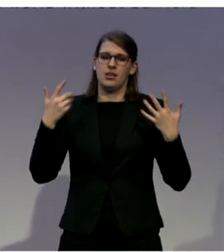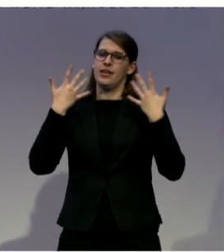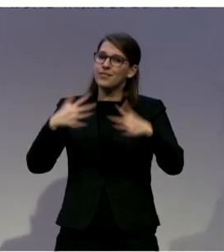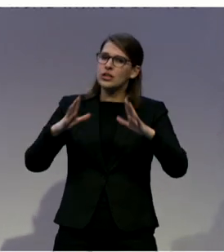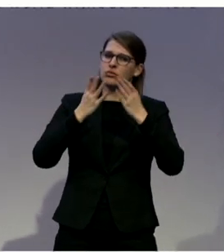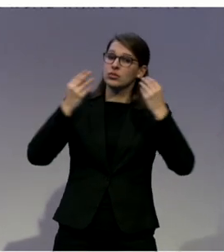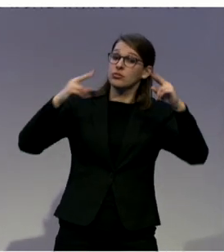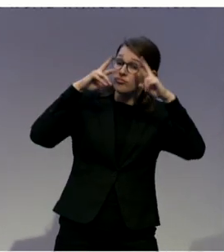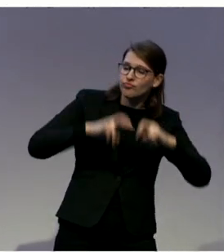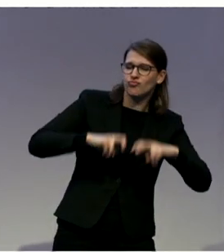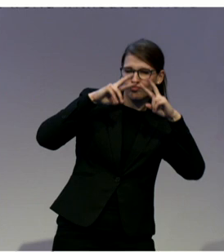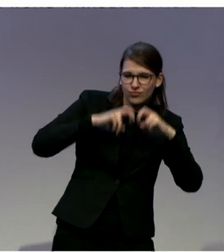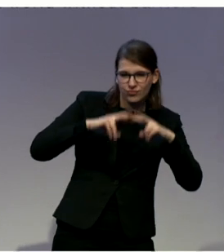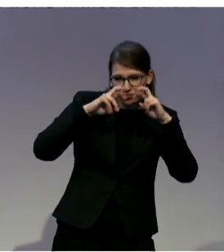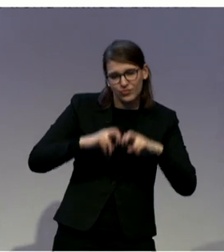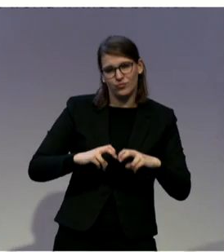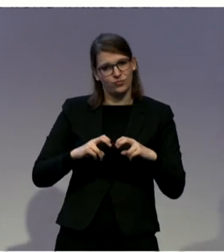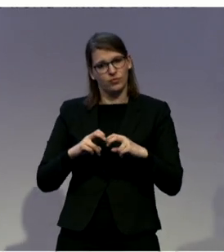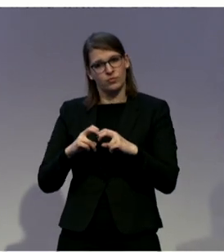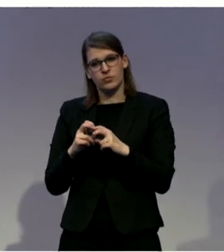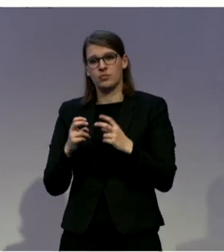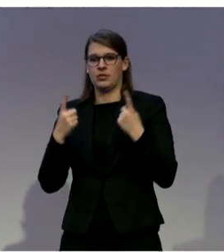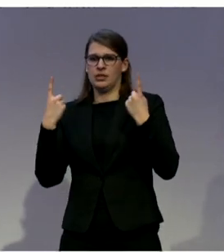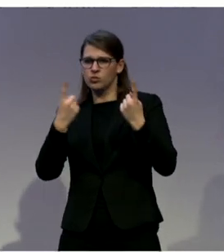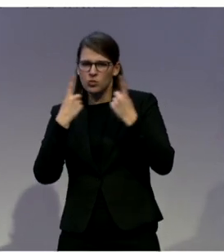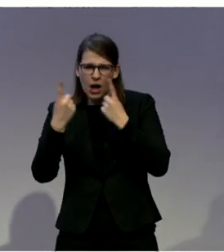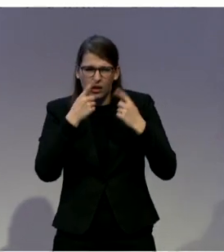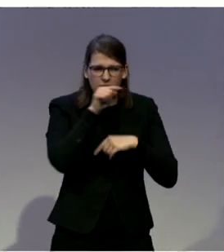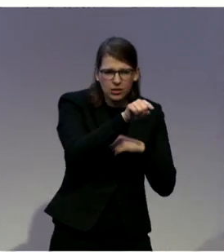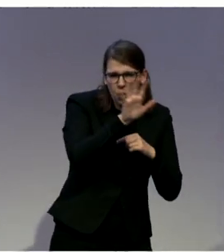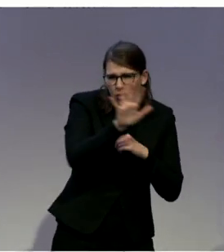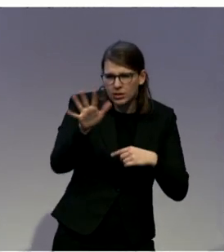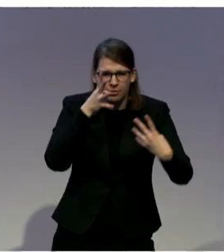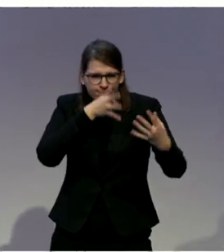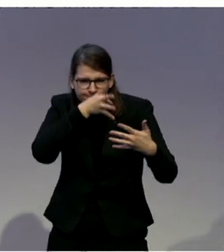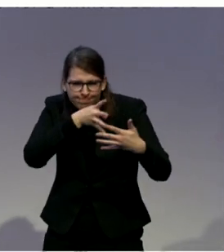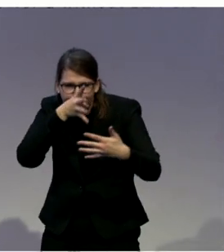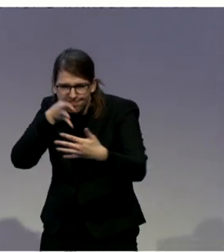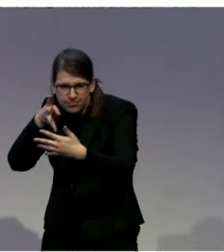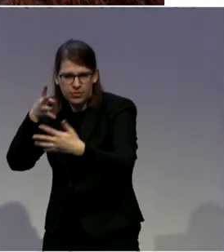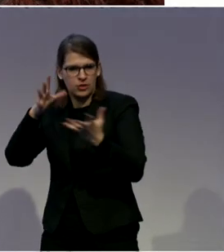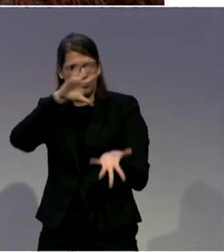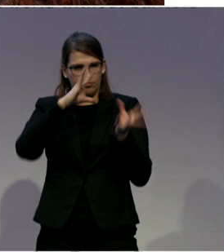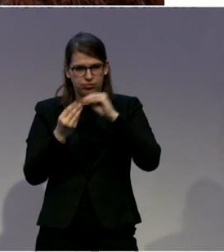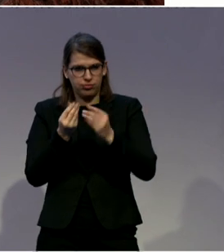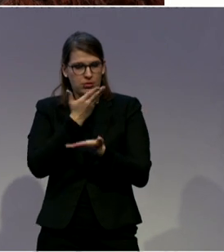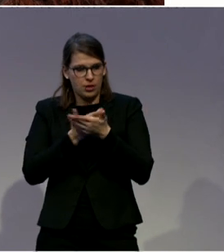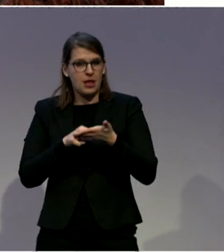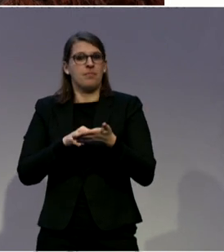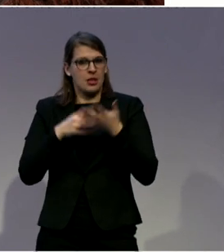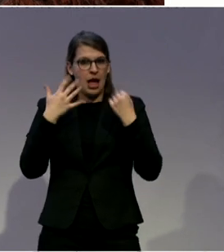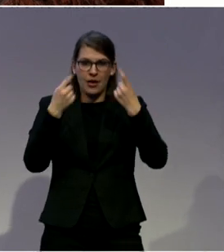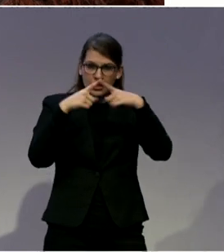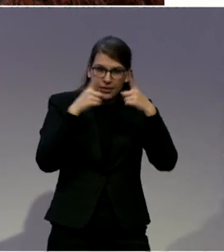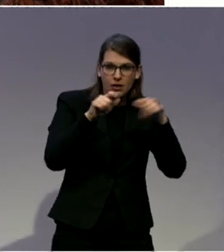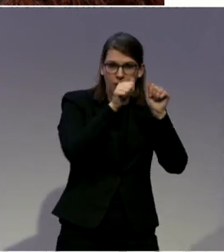very rigorous kind of assessments, that the models and the training and that wasn't enough. What you ended